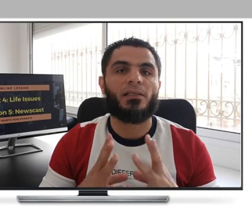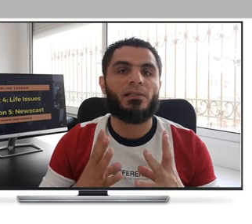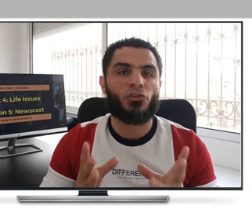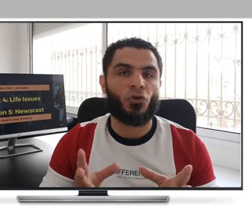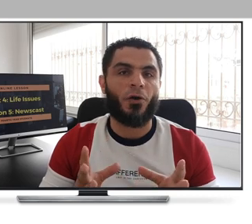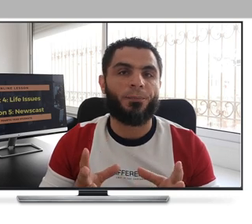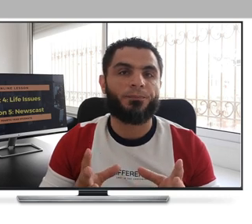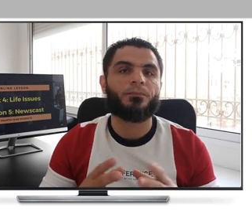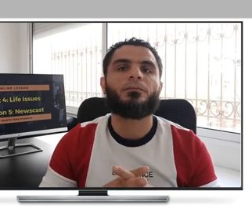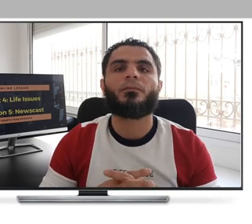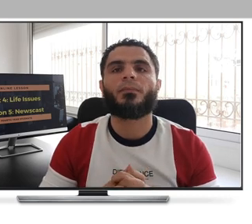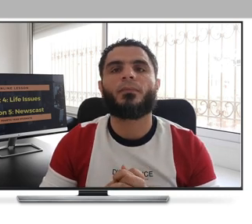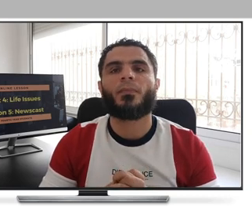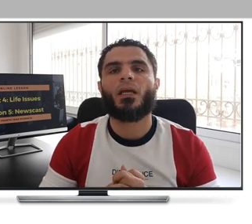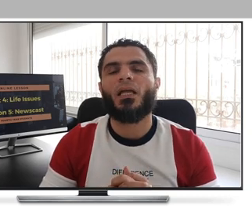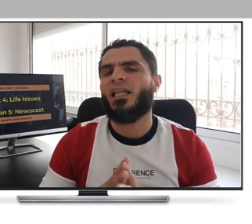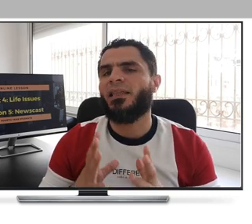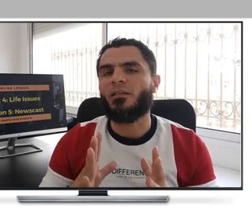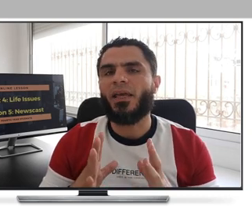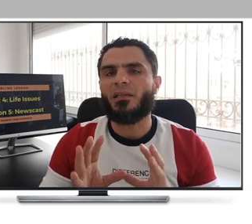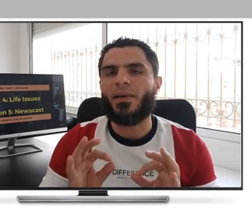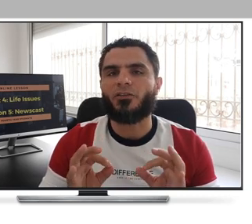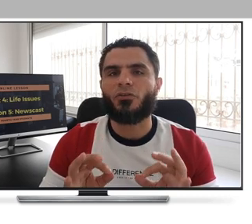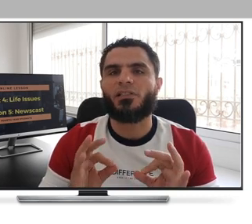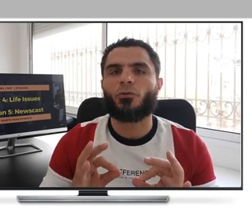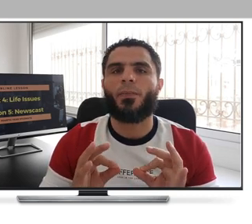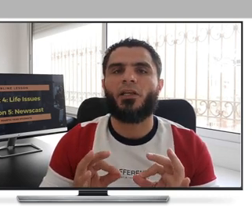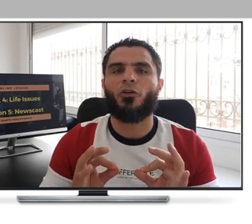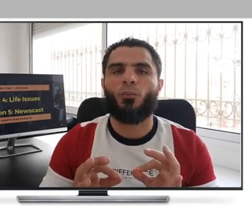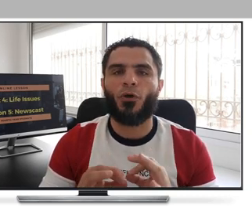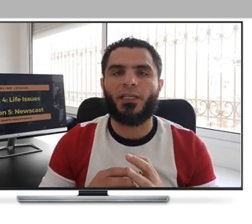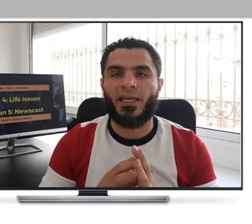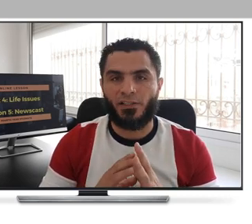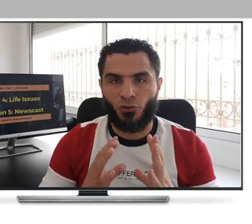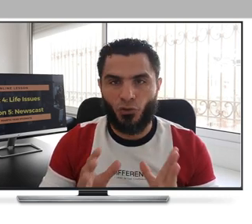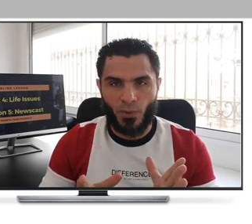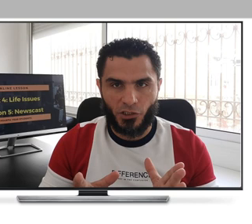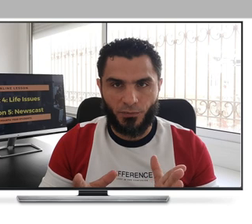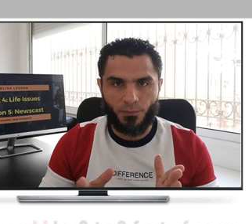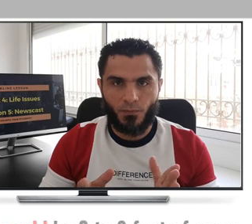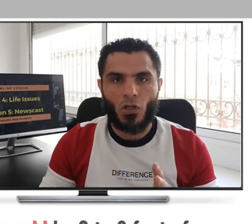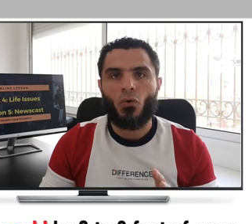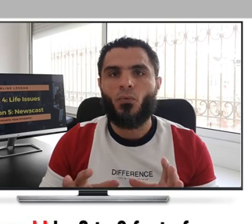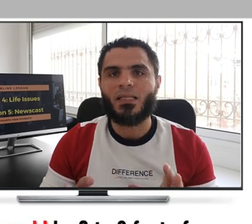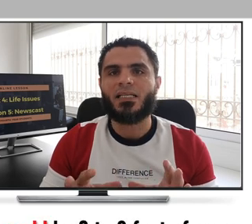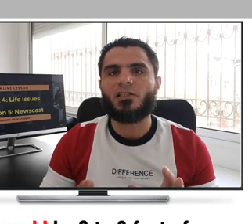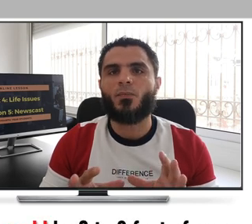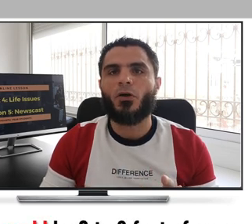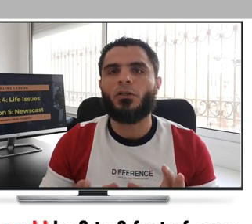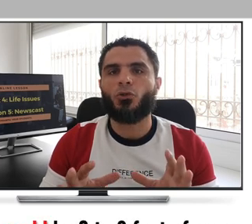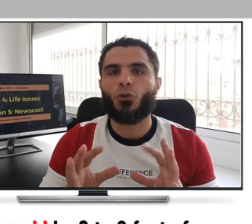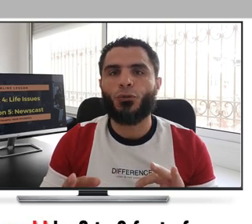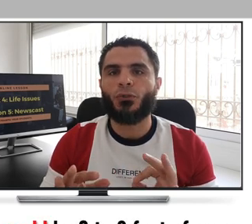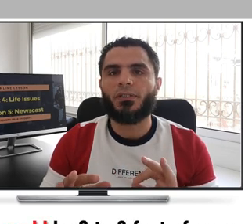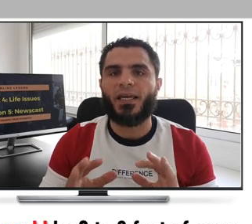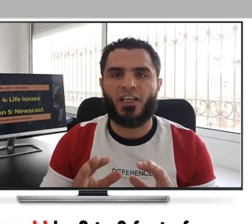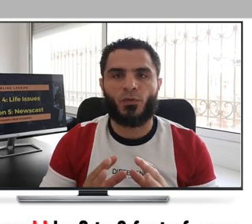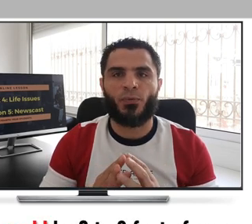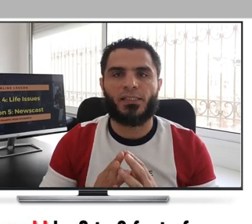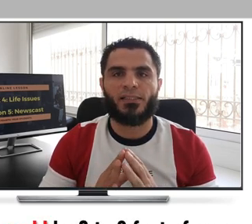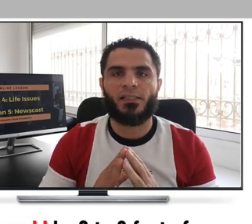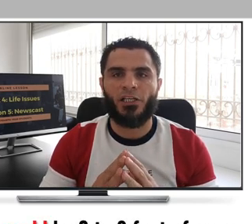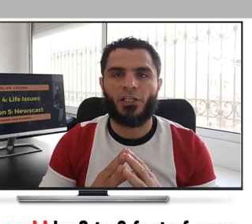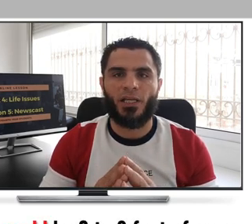this storm. Let me get back to this grammatical point and ask you a question. What does the model could